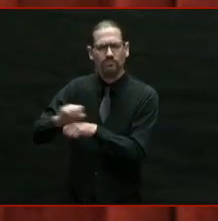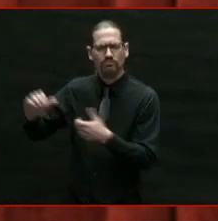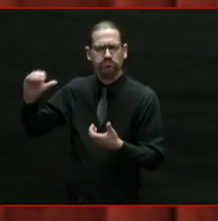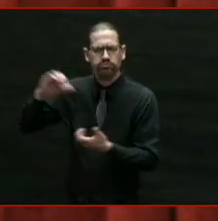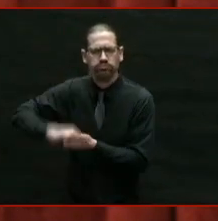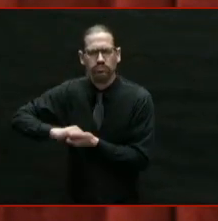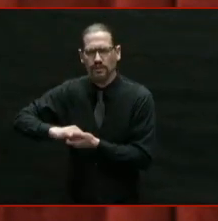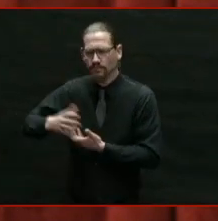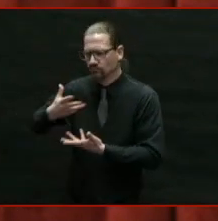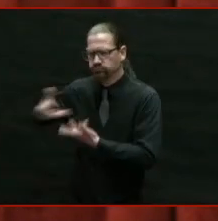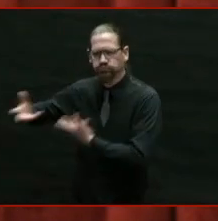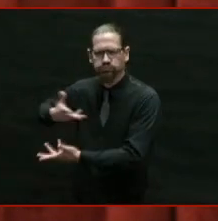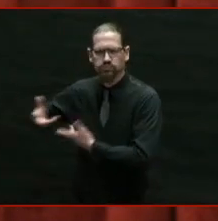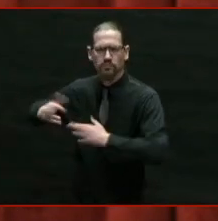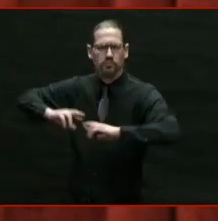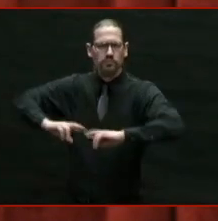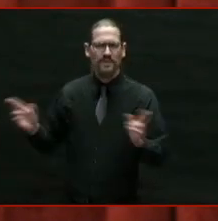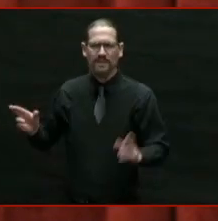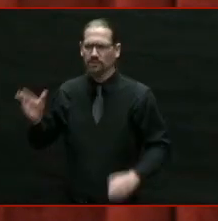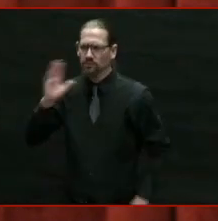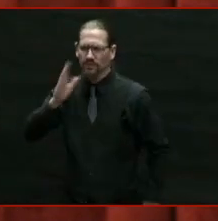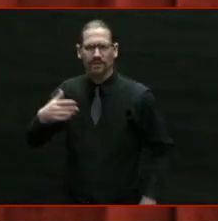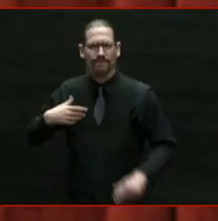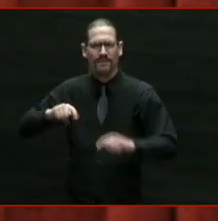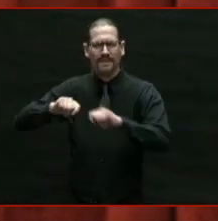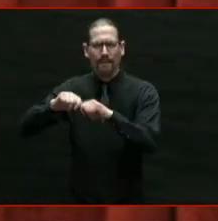response team in place.